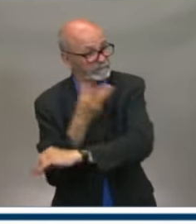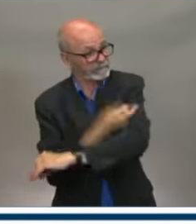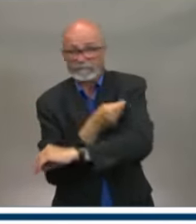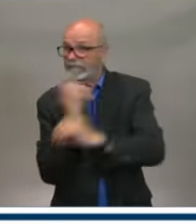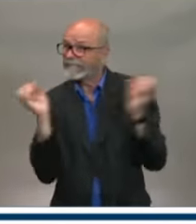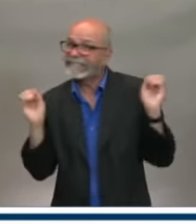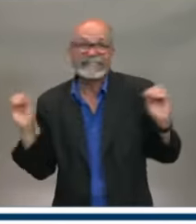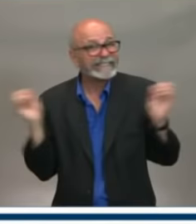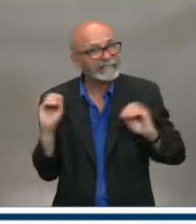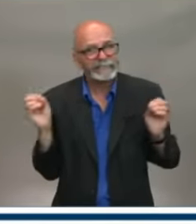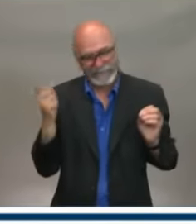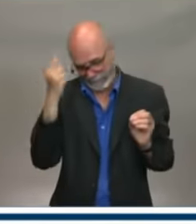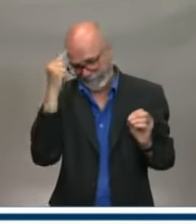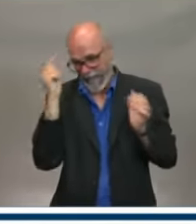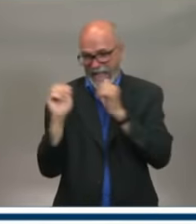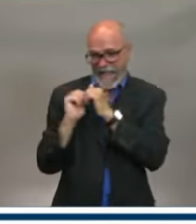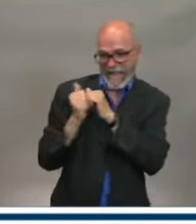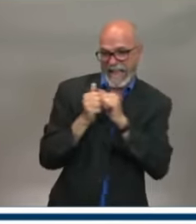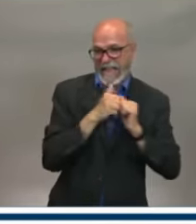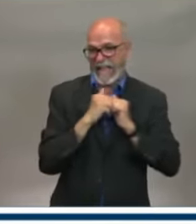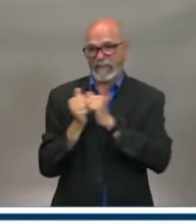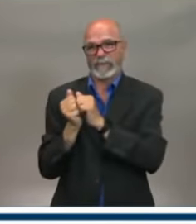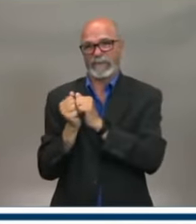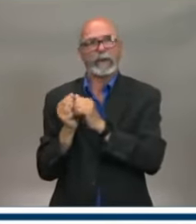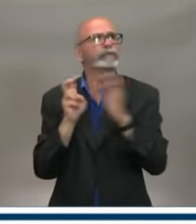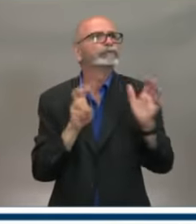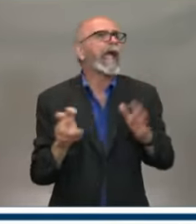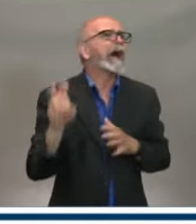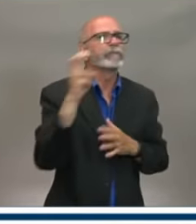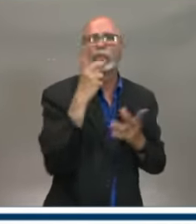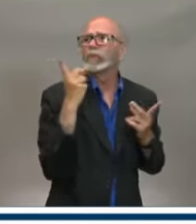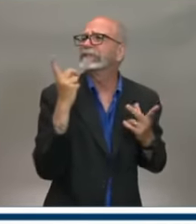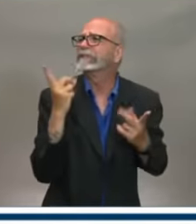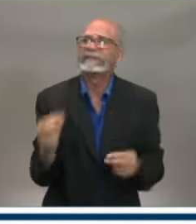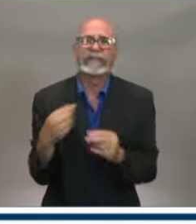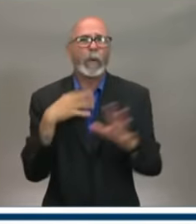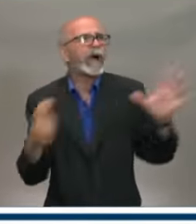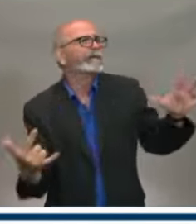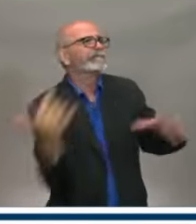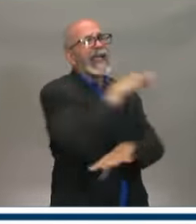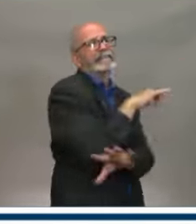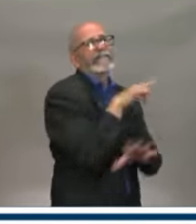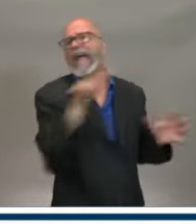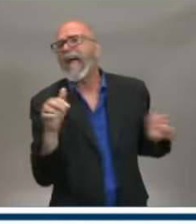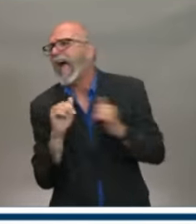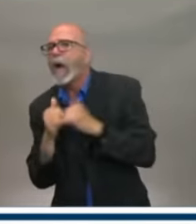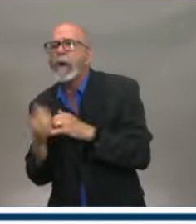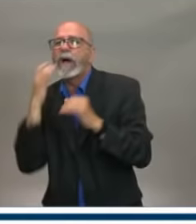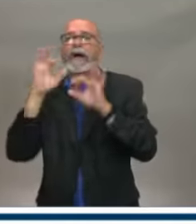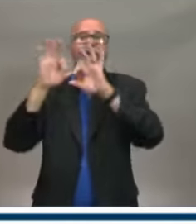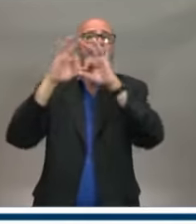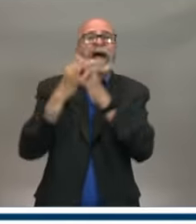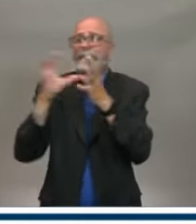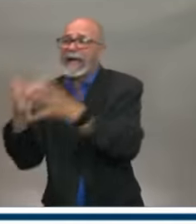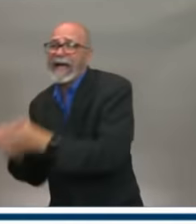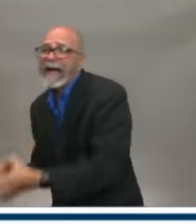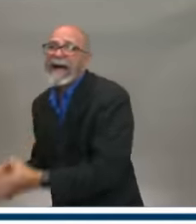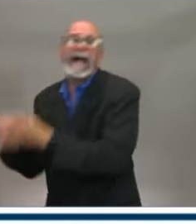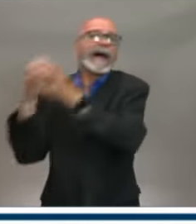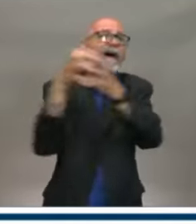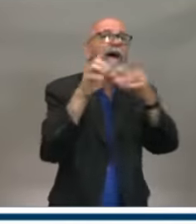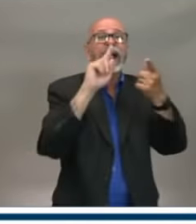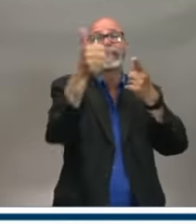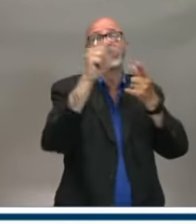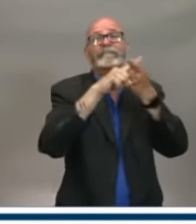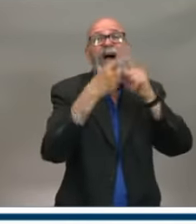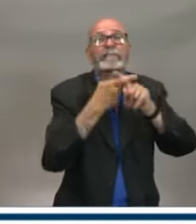that we can do that allows, you know, the family bubble, the self-distancing